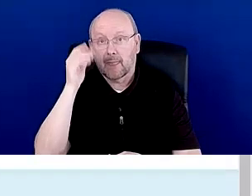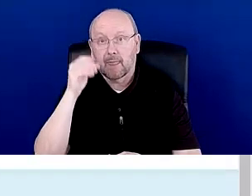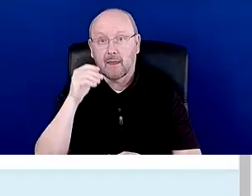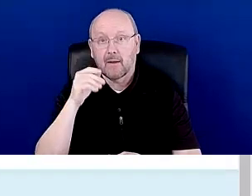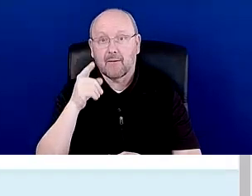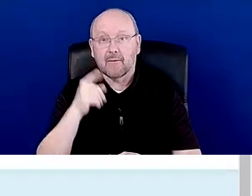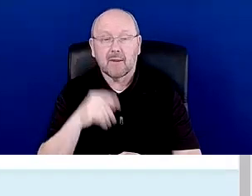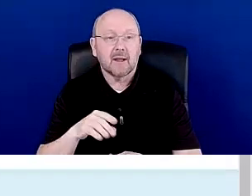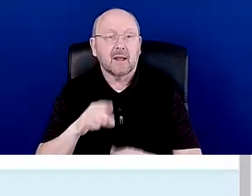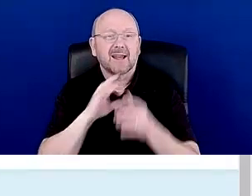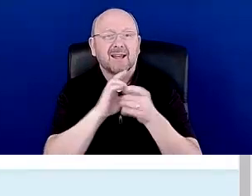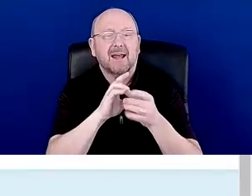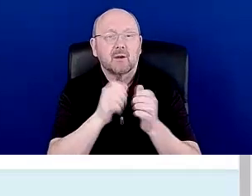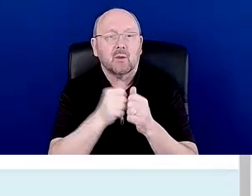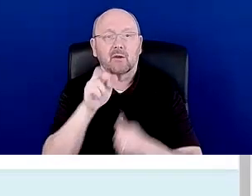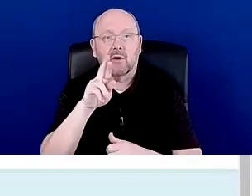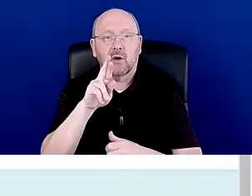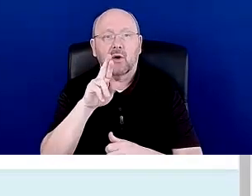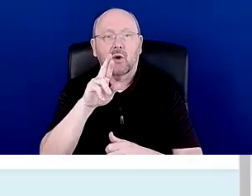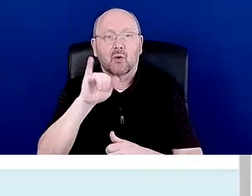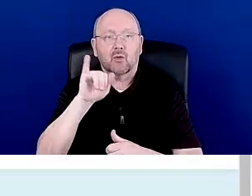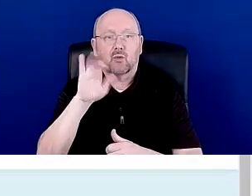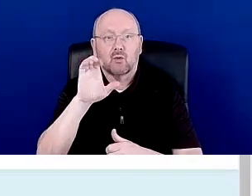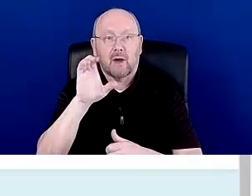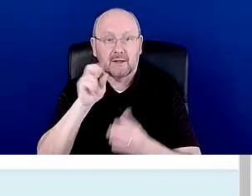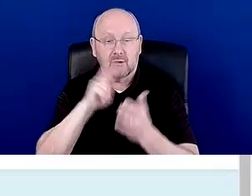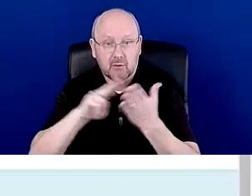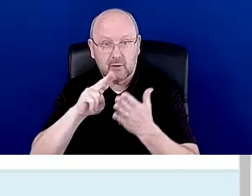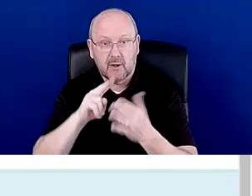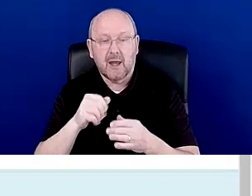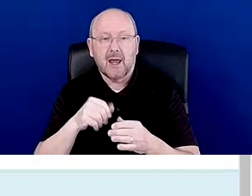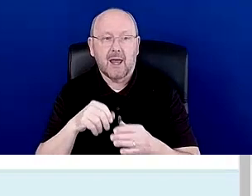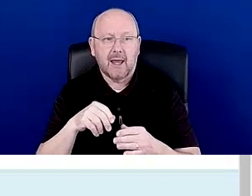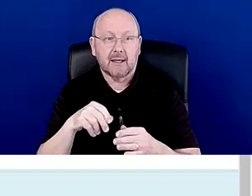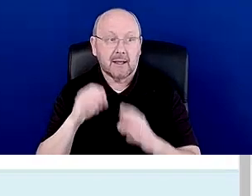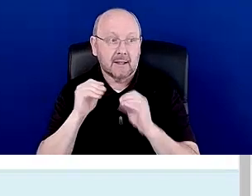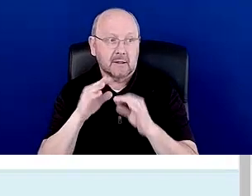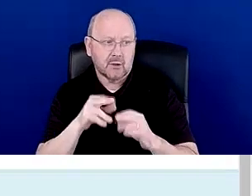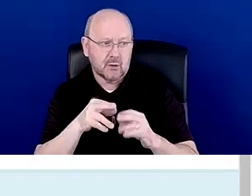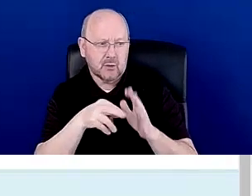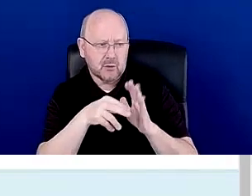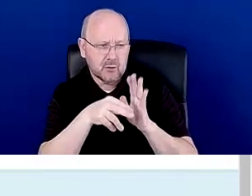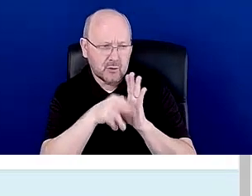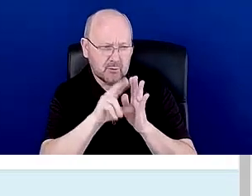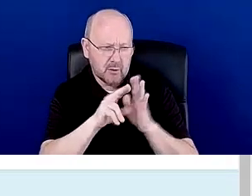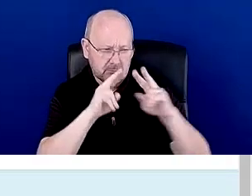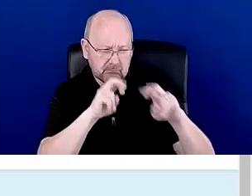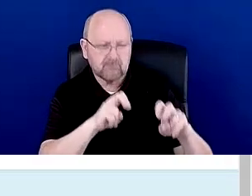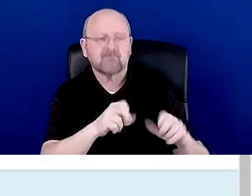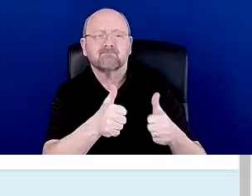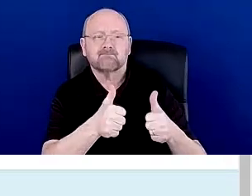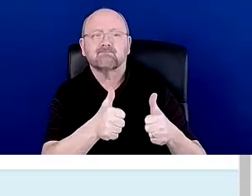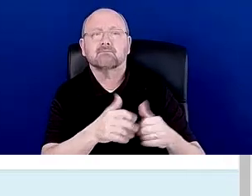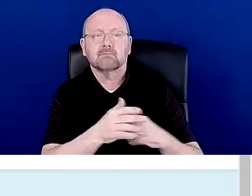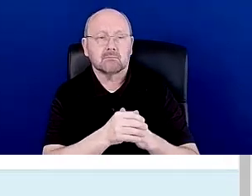Rice University. All of these materials have been peer reviewed. Um, and they also suggest edits for errata and things like that. So, um,